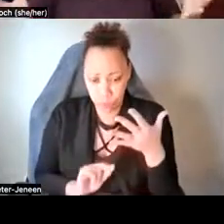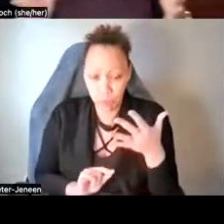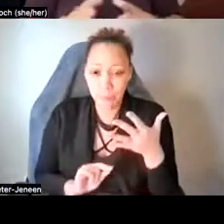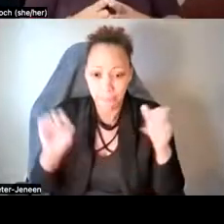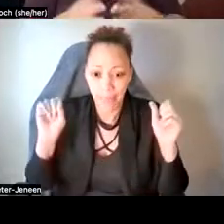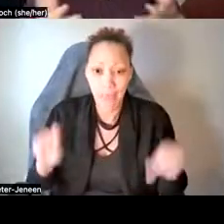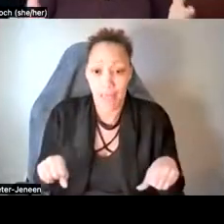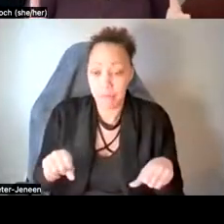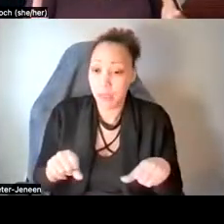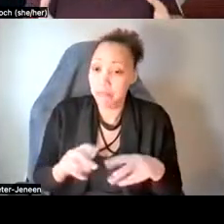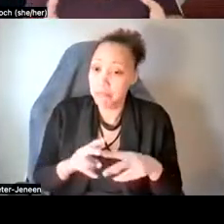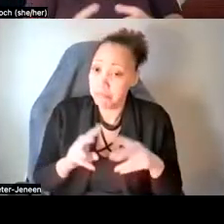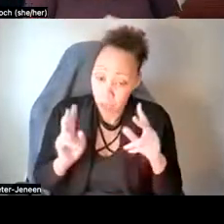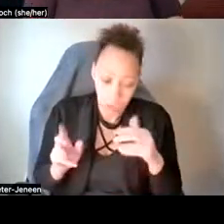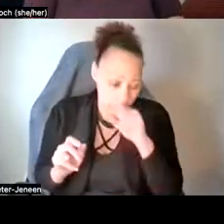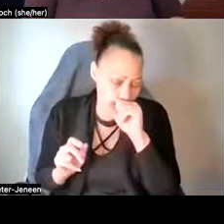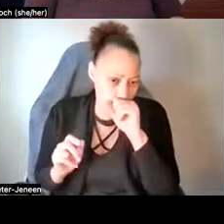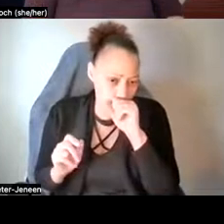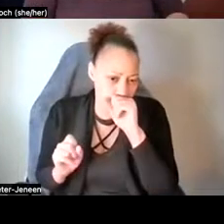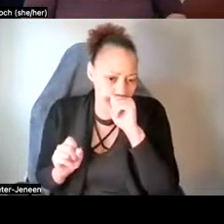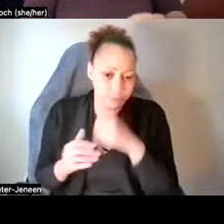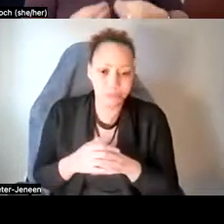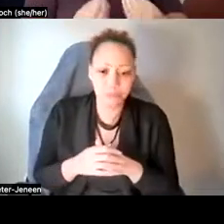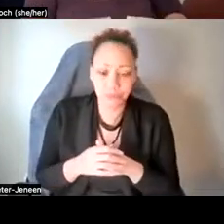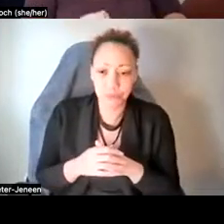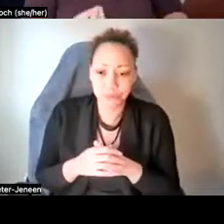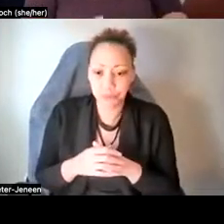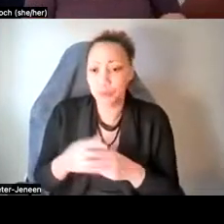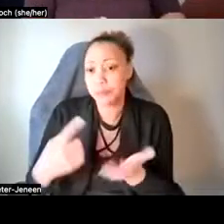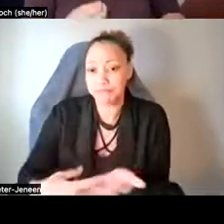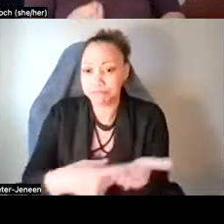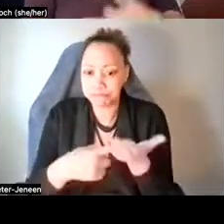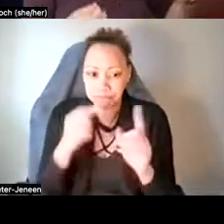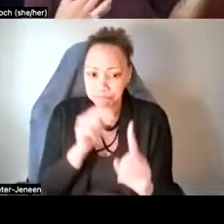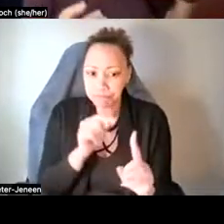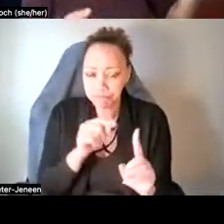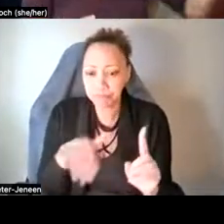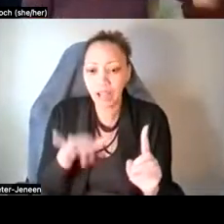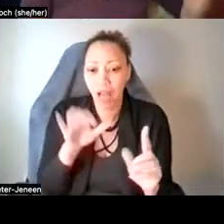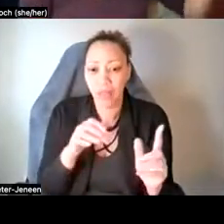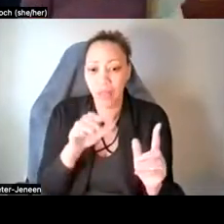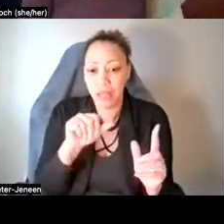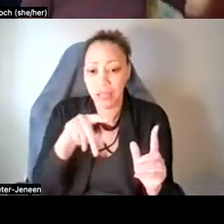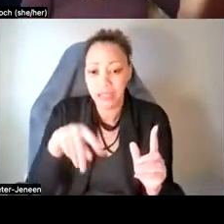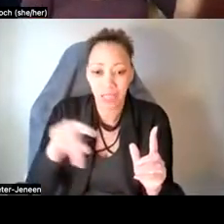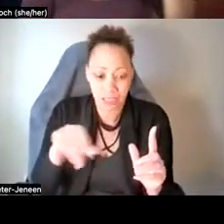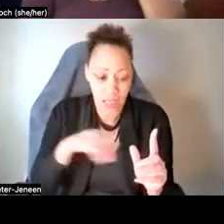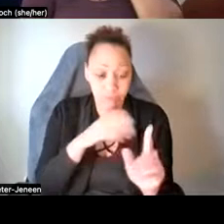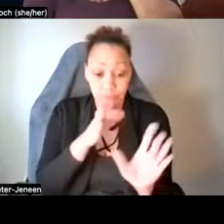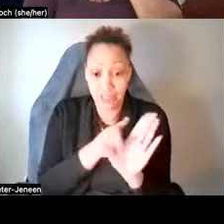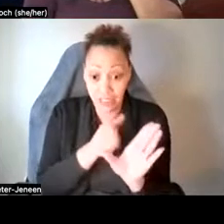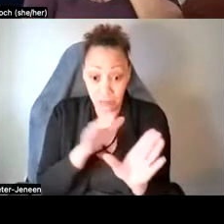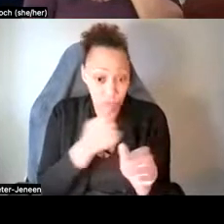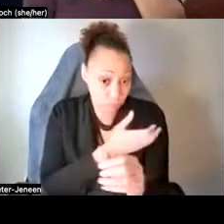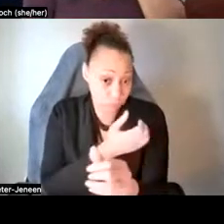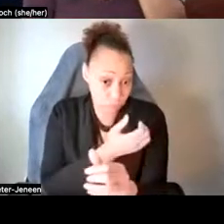very vast words, but when we're talking about a psychedelic drug, there are specific compounds that I will be listing in the